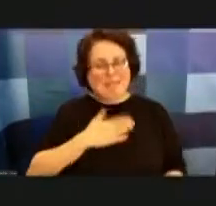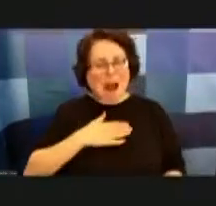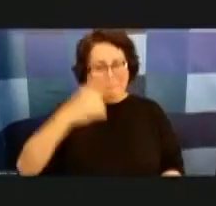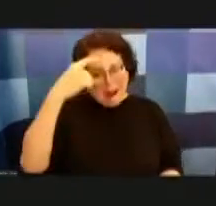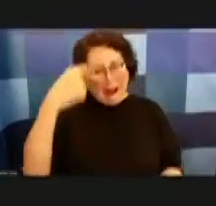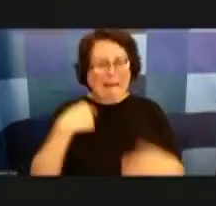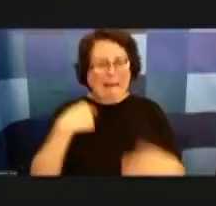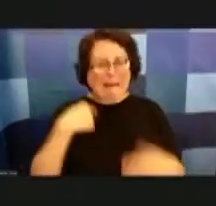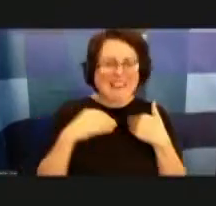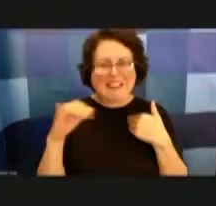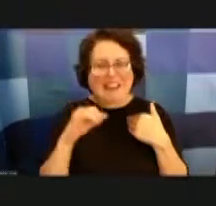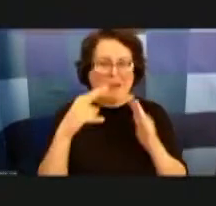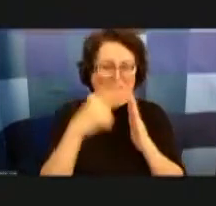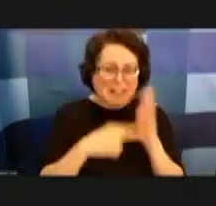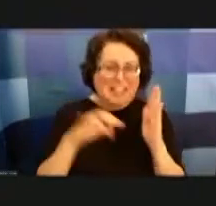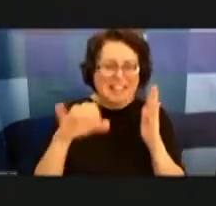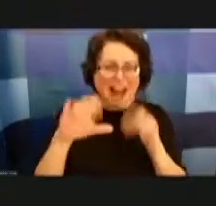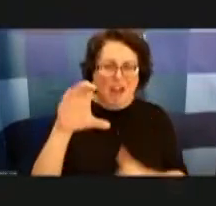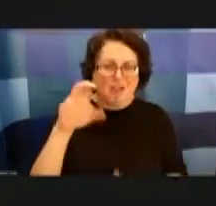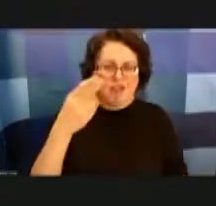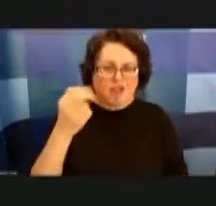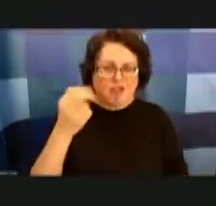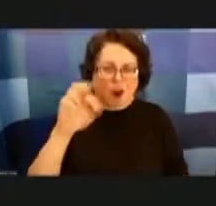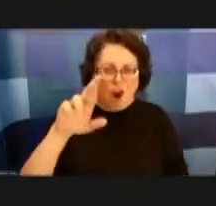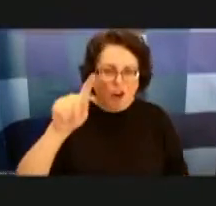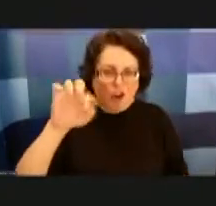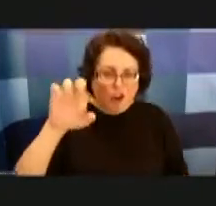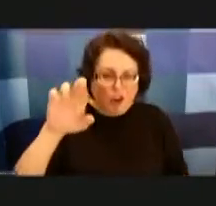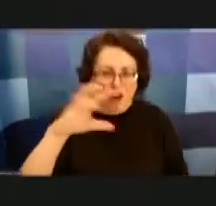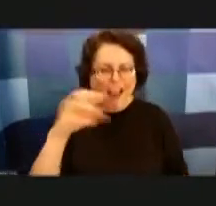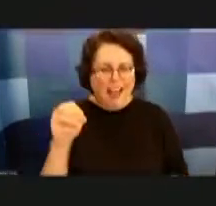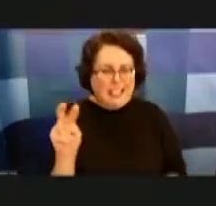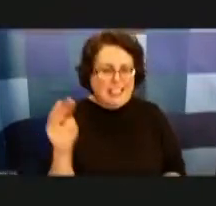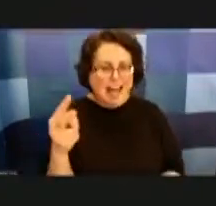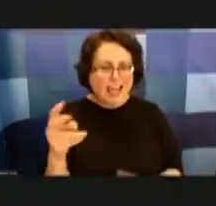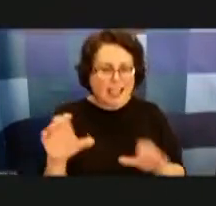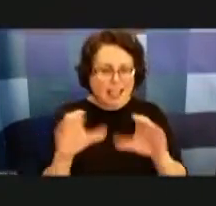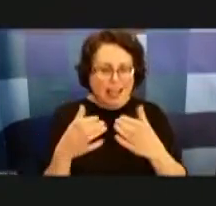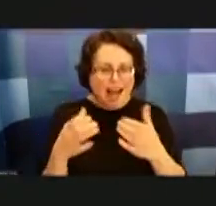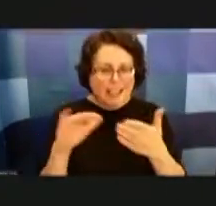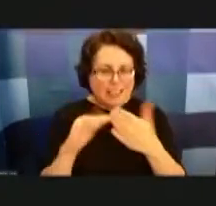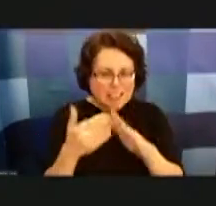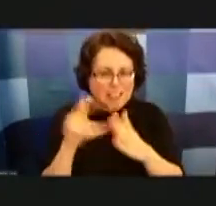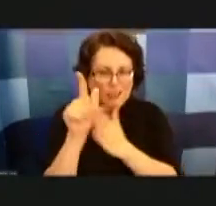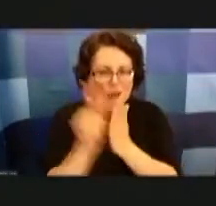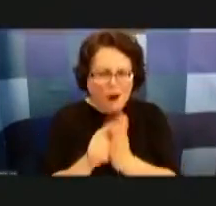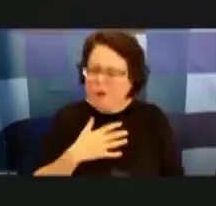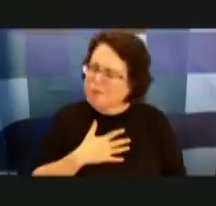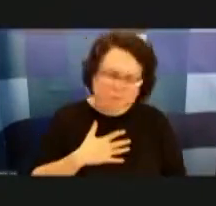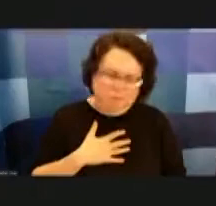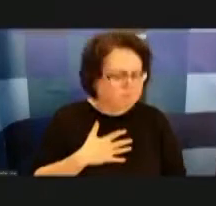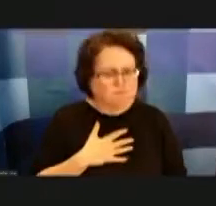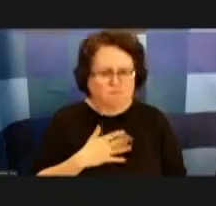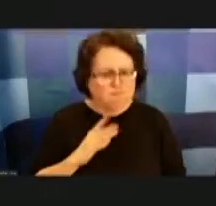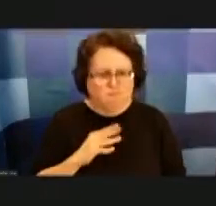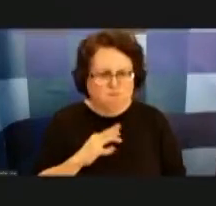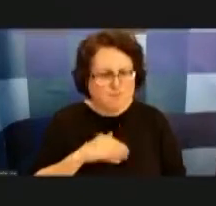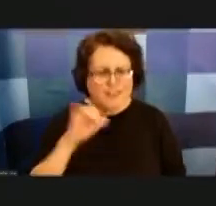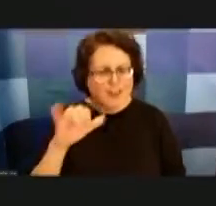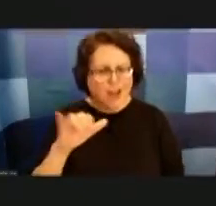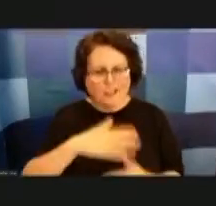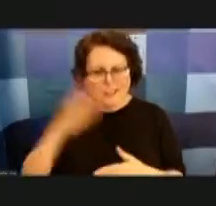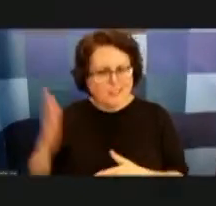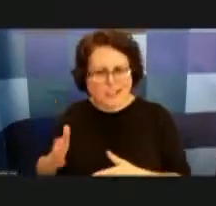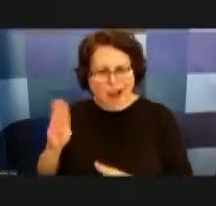rereading the charter and you know second class city law and just you know anyway that's second sidebar i just i